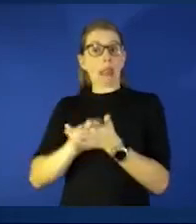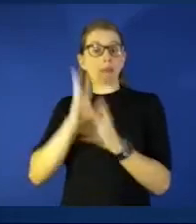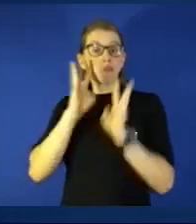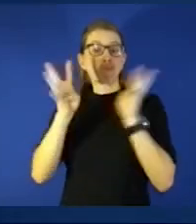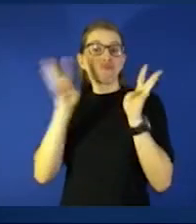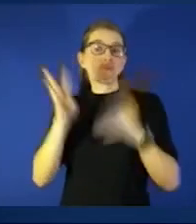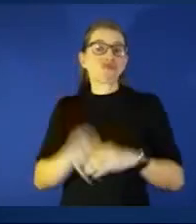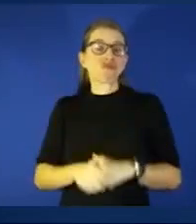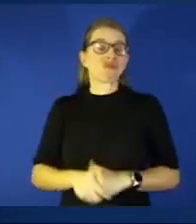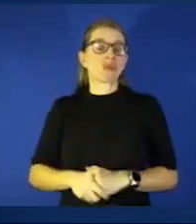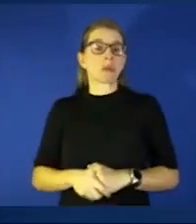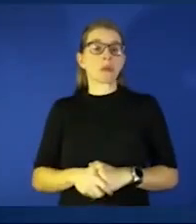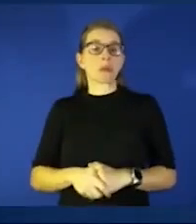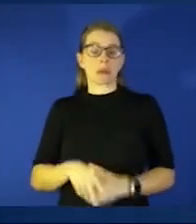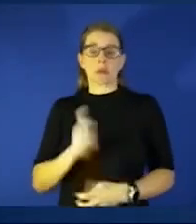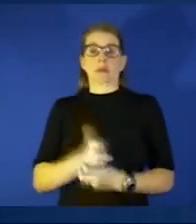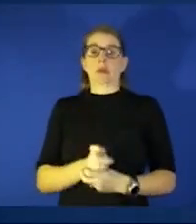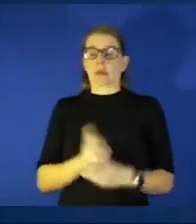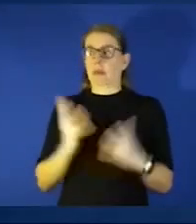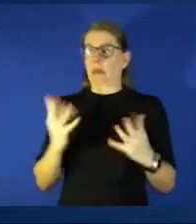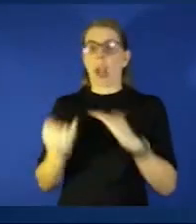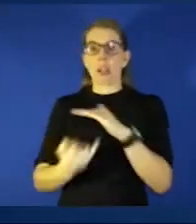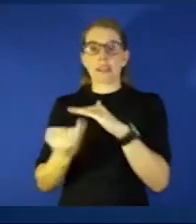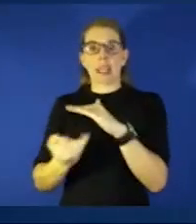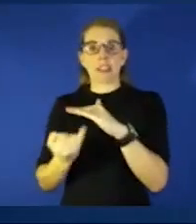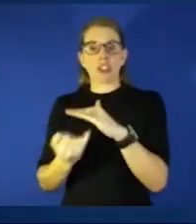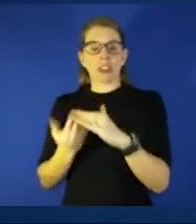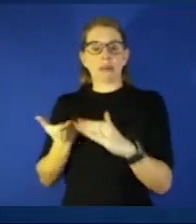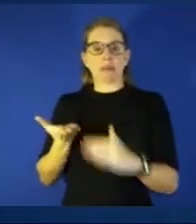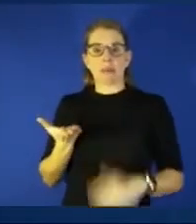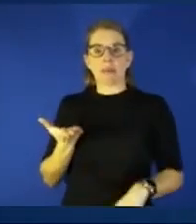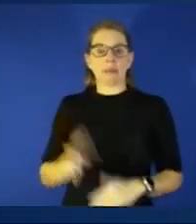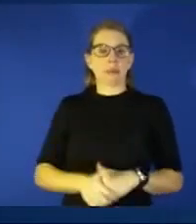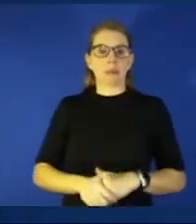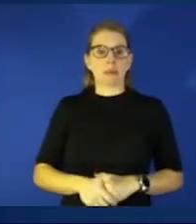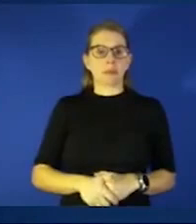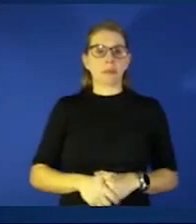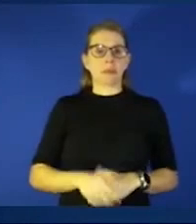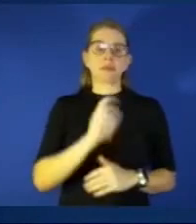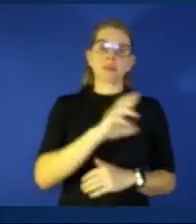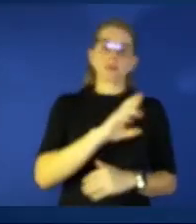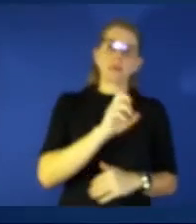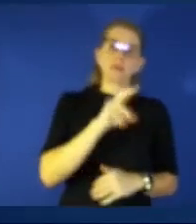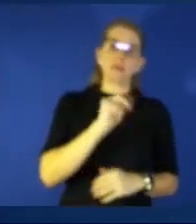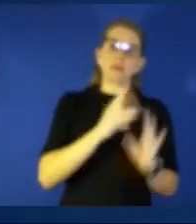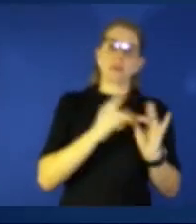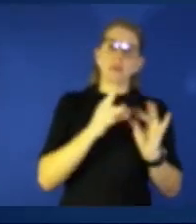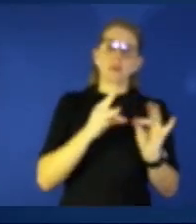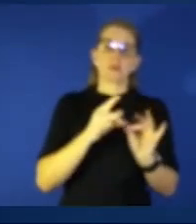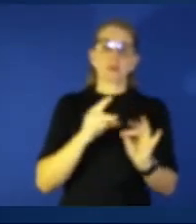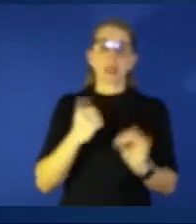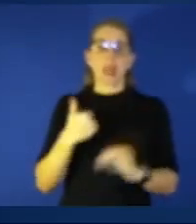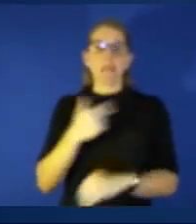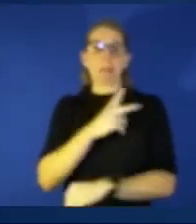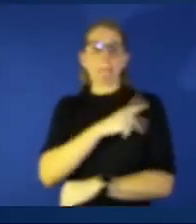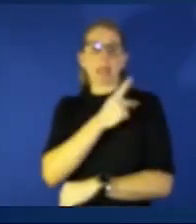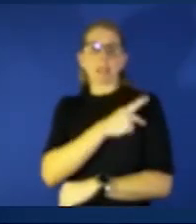hoax and it's it is hard with the isolation they you know as dr brown was saying you can have these patients who